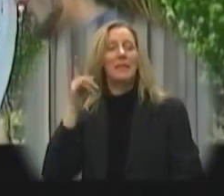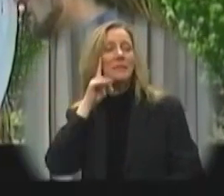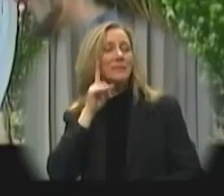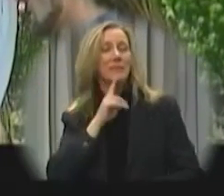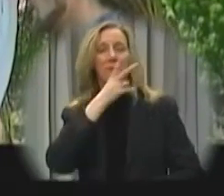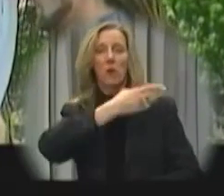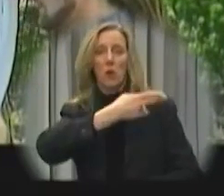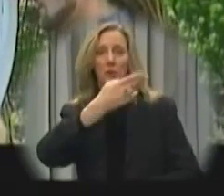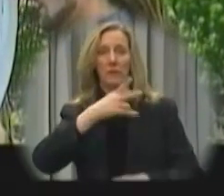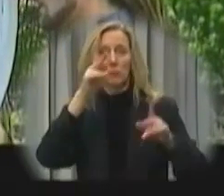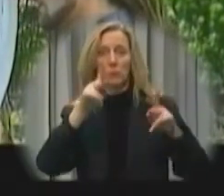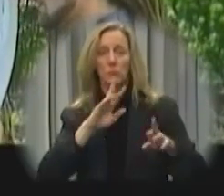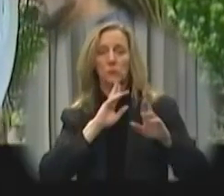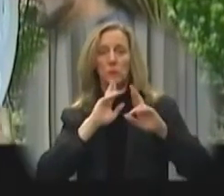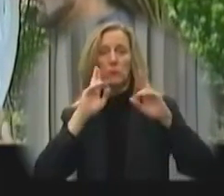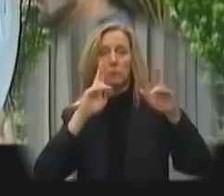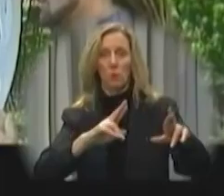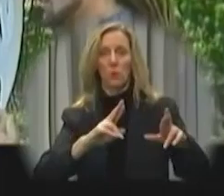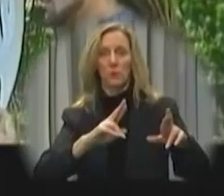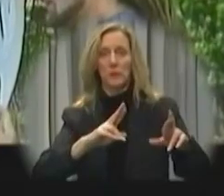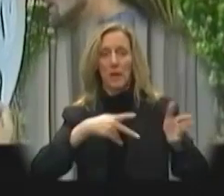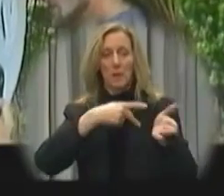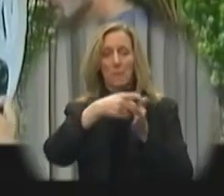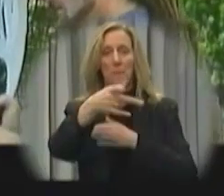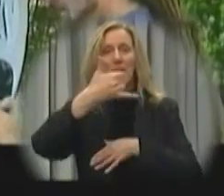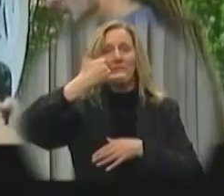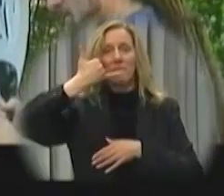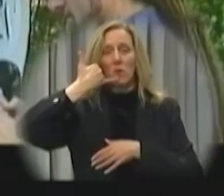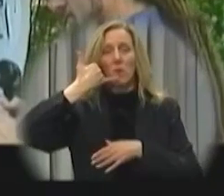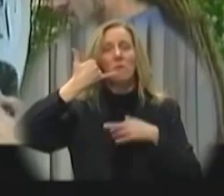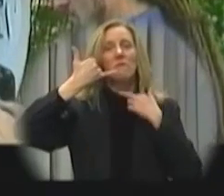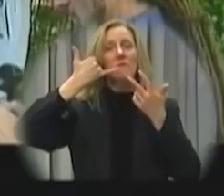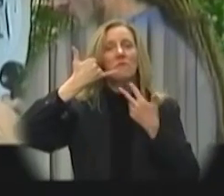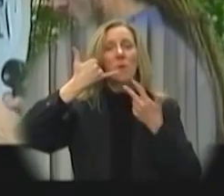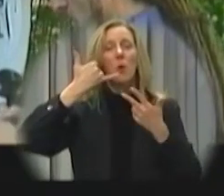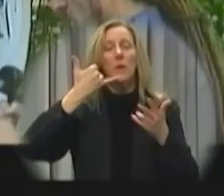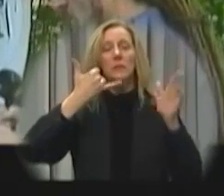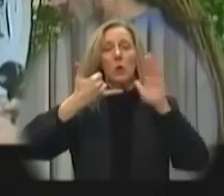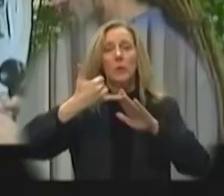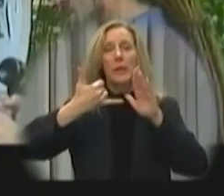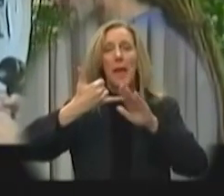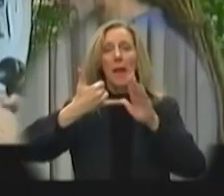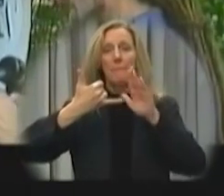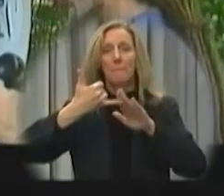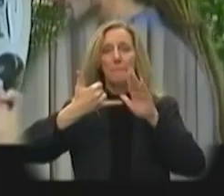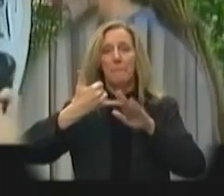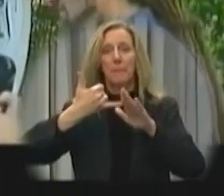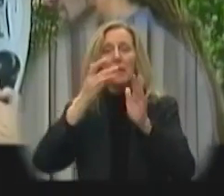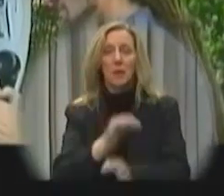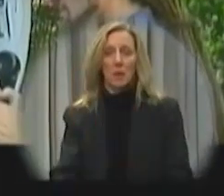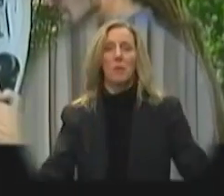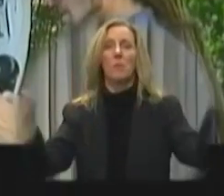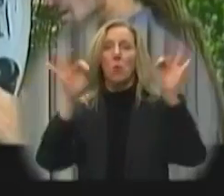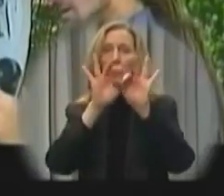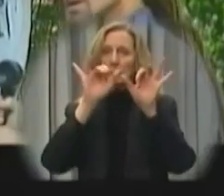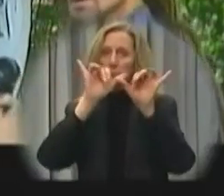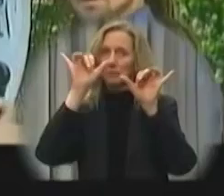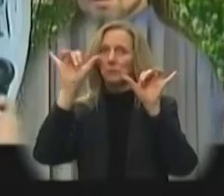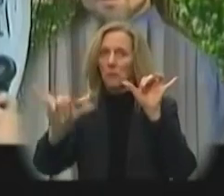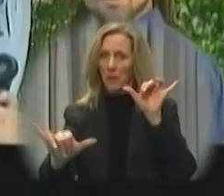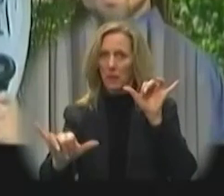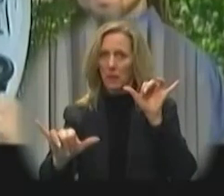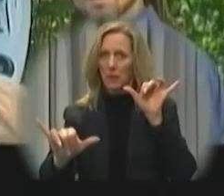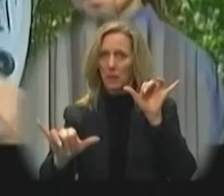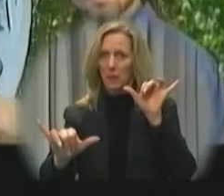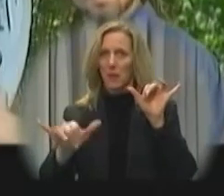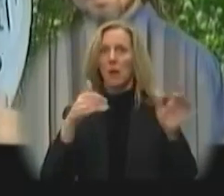When a deaf or hard-of-hearing person reports on a public pay phone via voicing or the tapping system, it is imperative that they